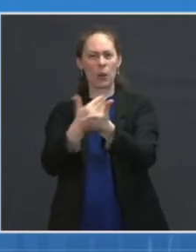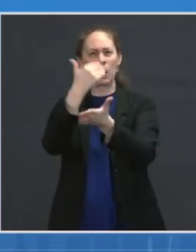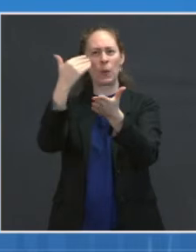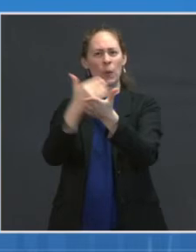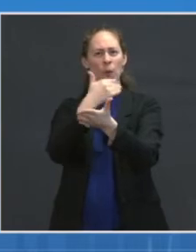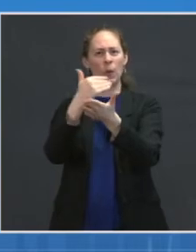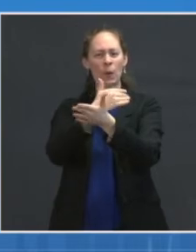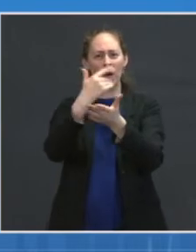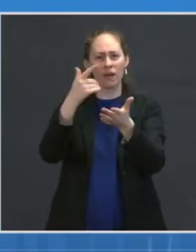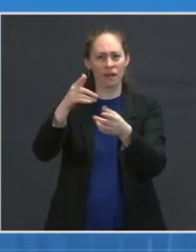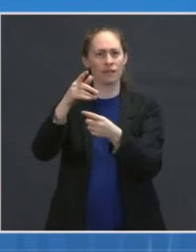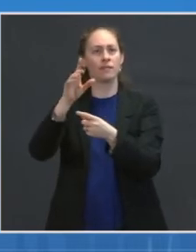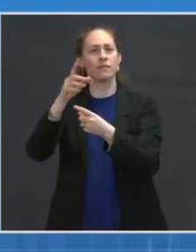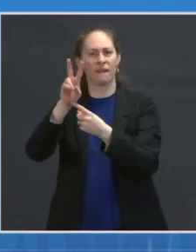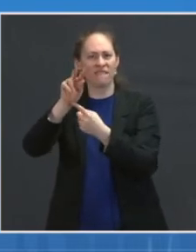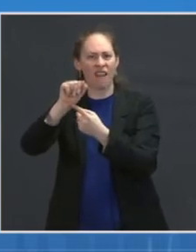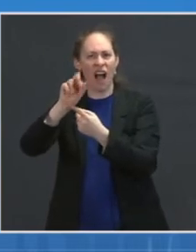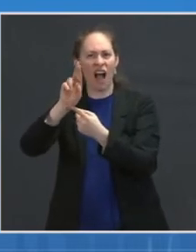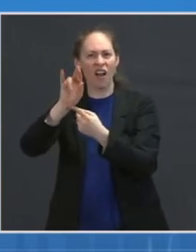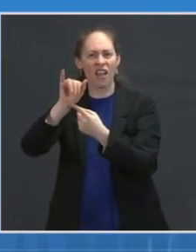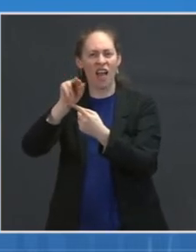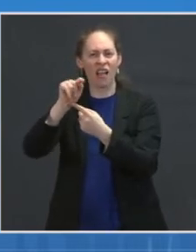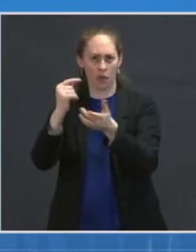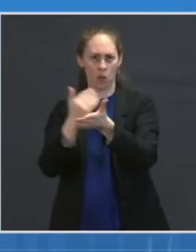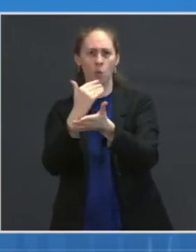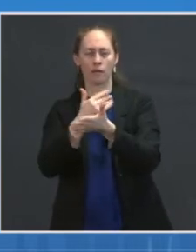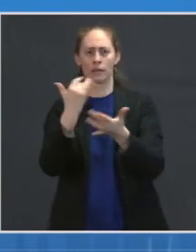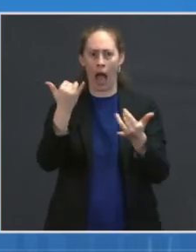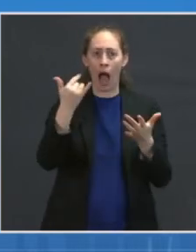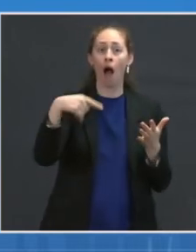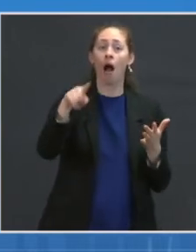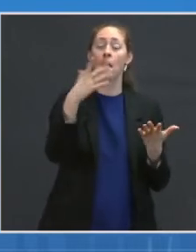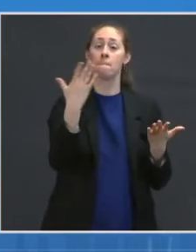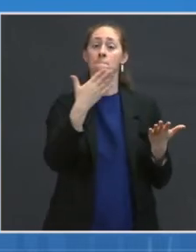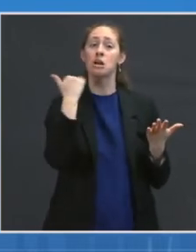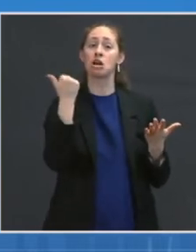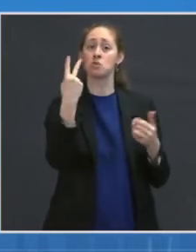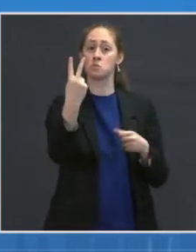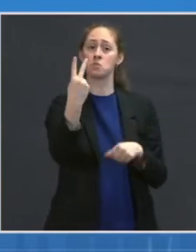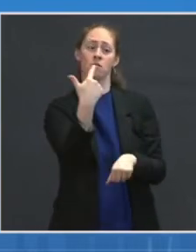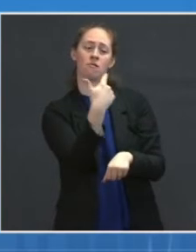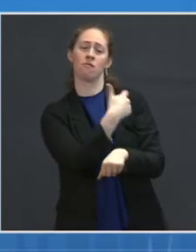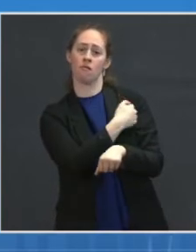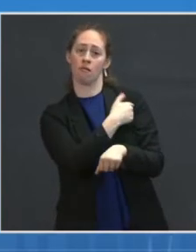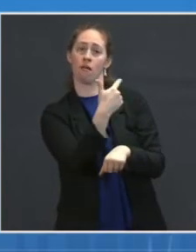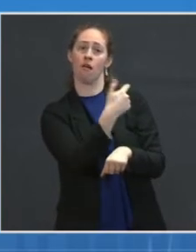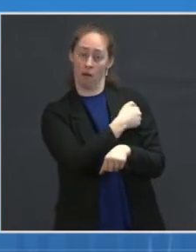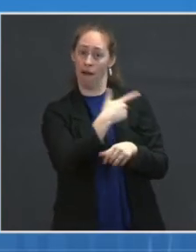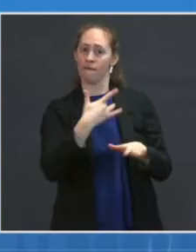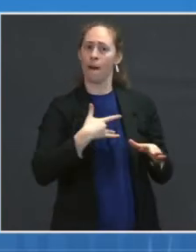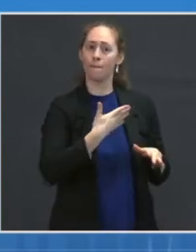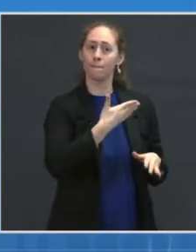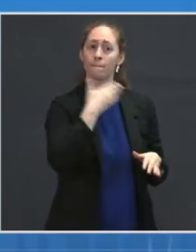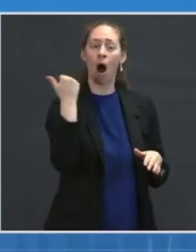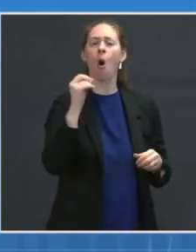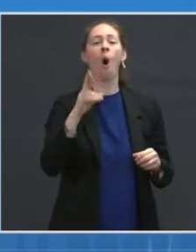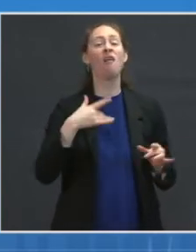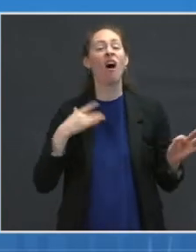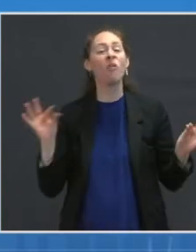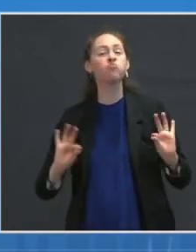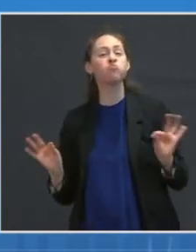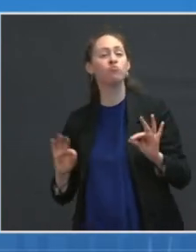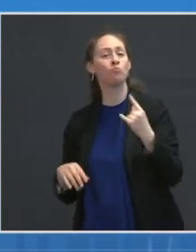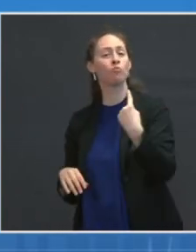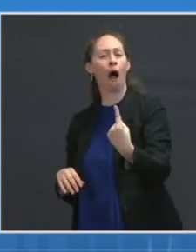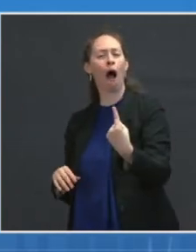with people having two doses of these mRNA vaccine or one? Oh, there's no